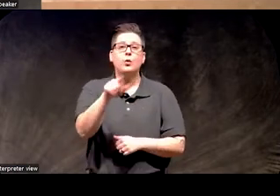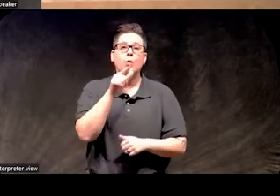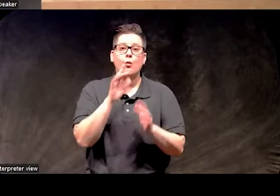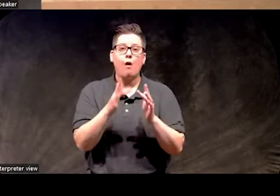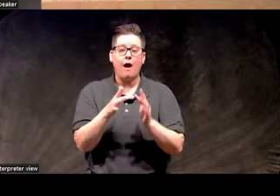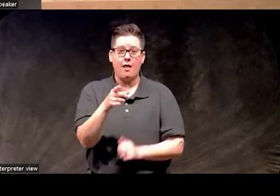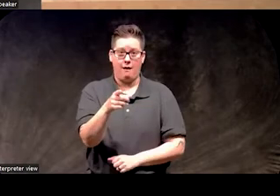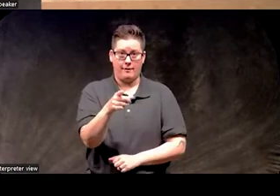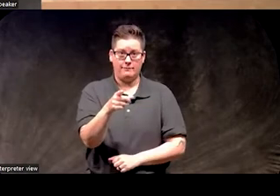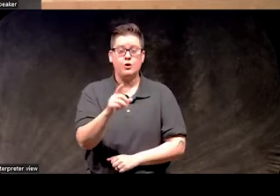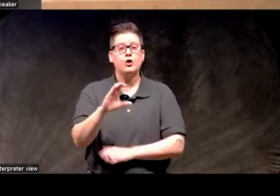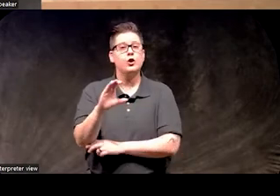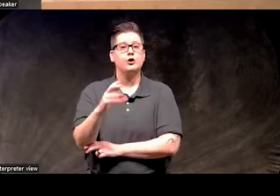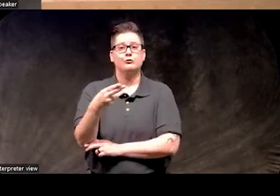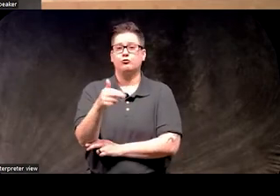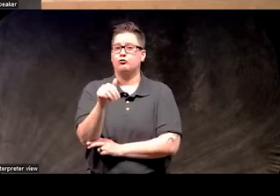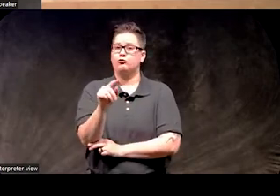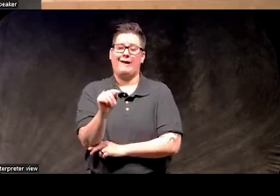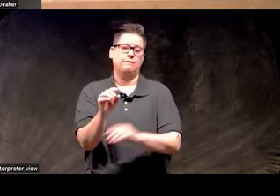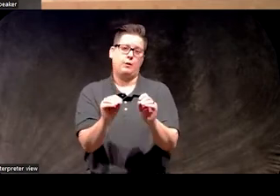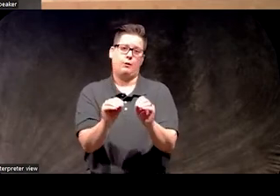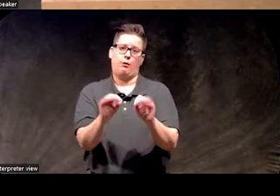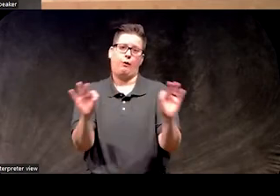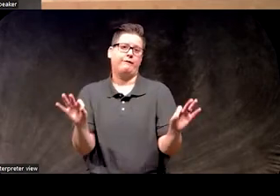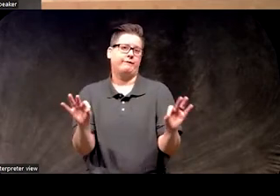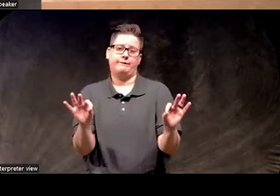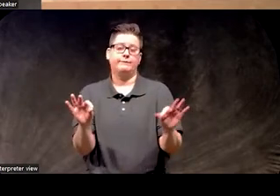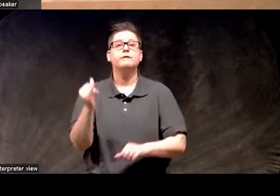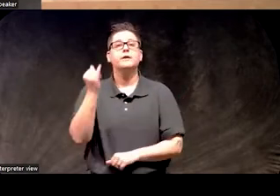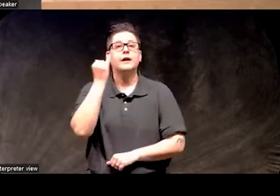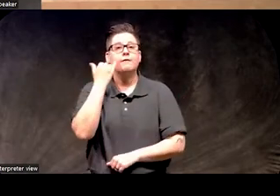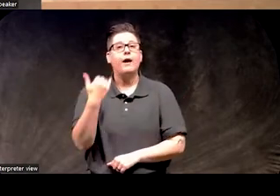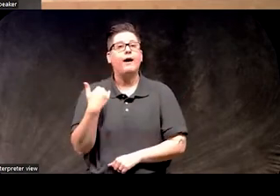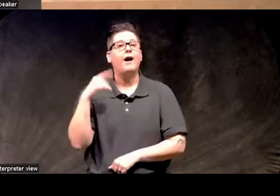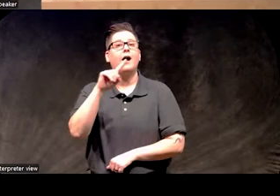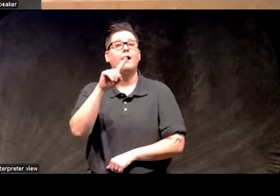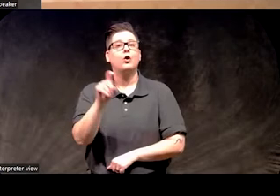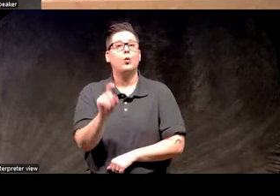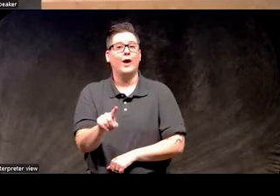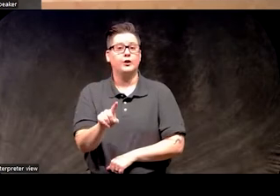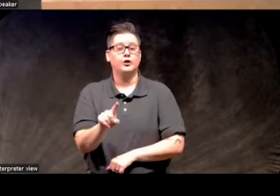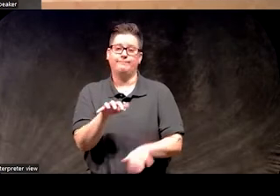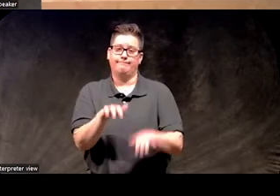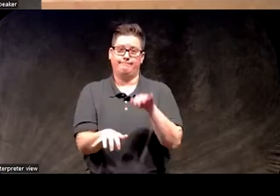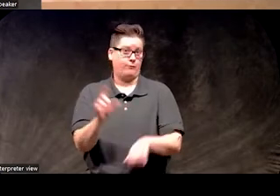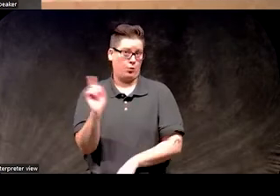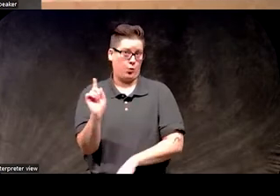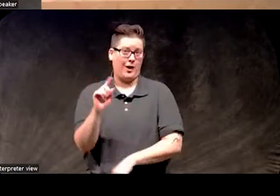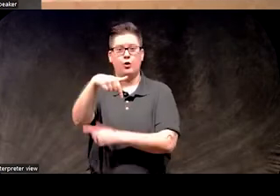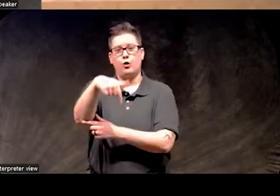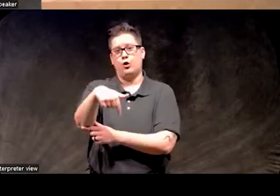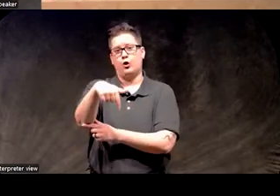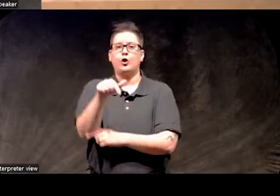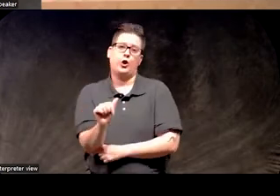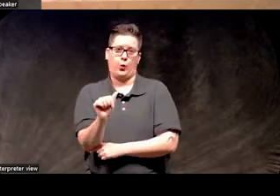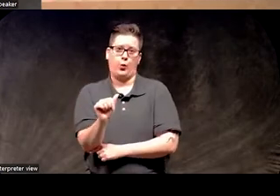that the chat feature is disabled. And if you have questions, please enter them under the